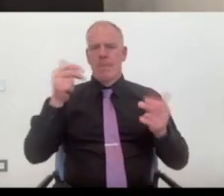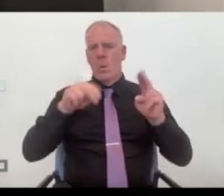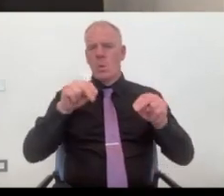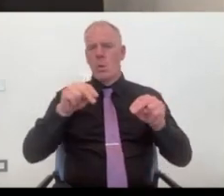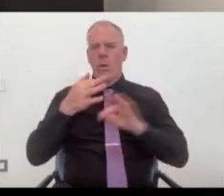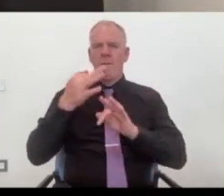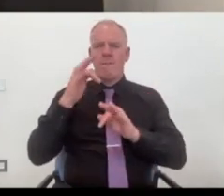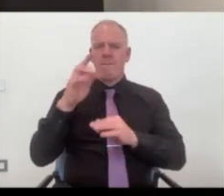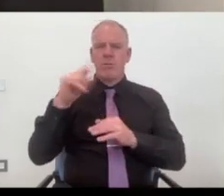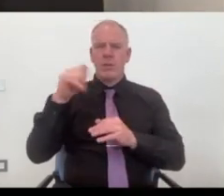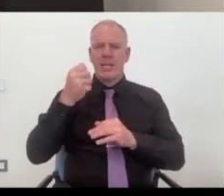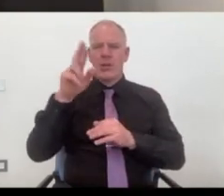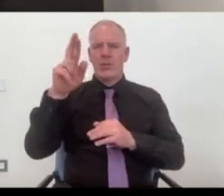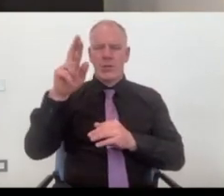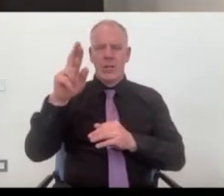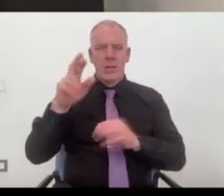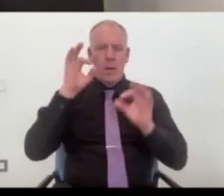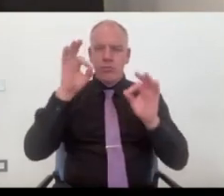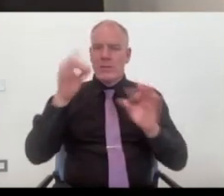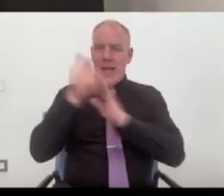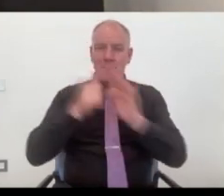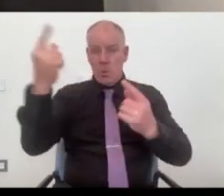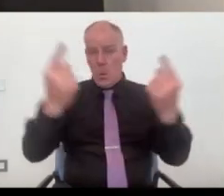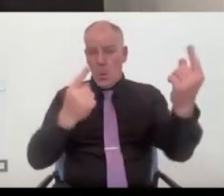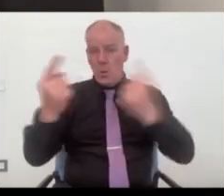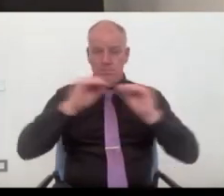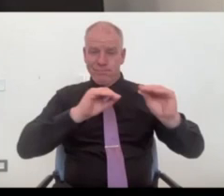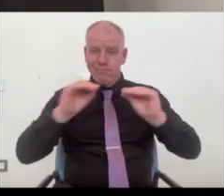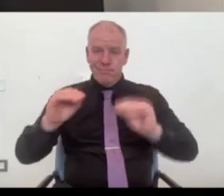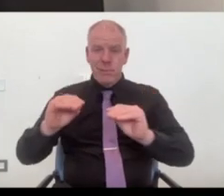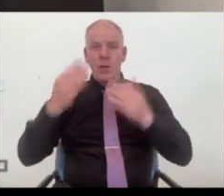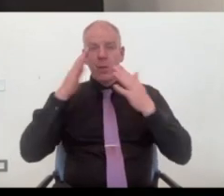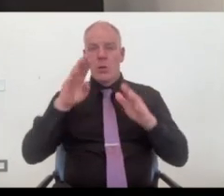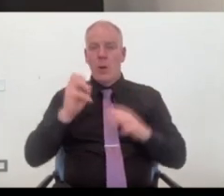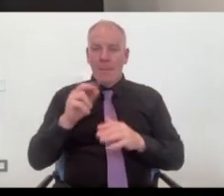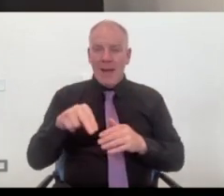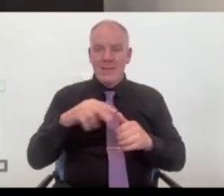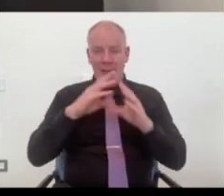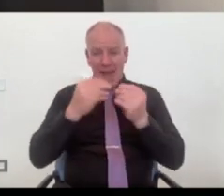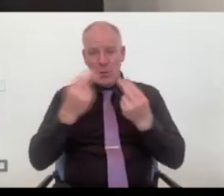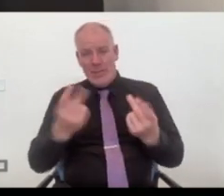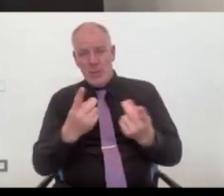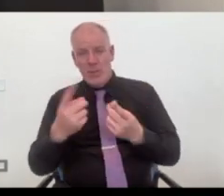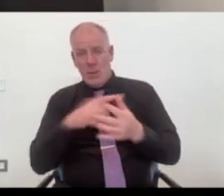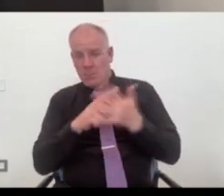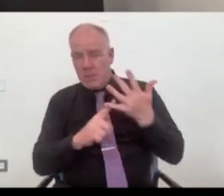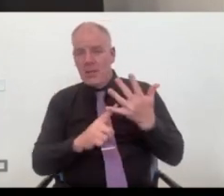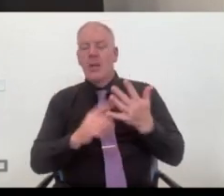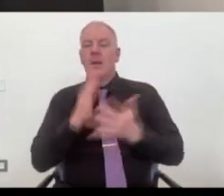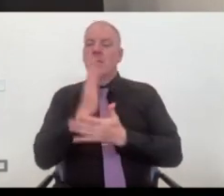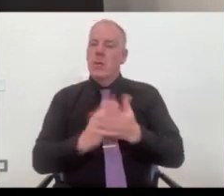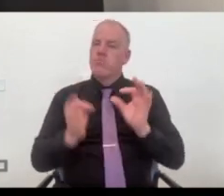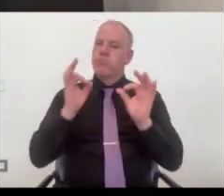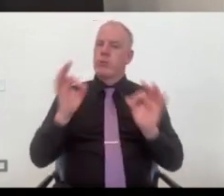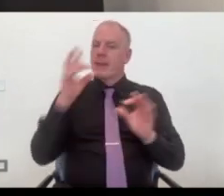fantastic for us. brought in experts and we got exposed to patent attorneys and all sorts of things that were some very, very good at the time,